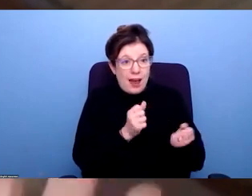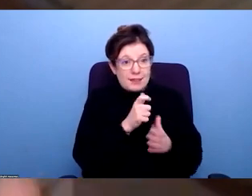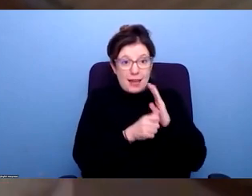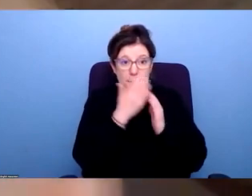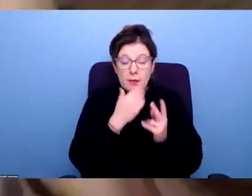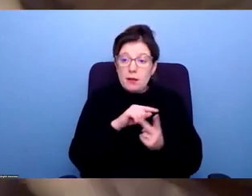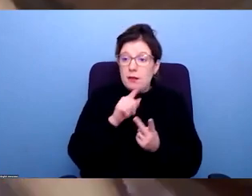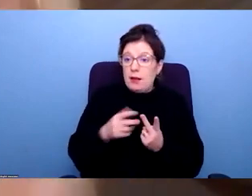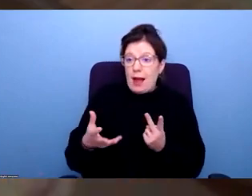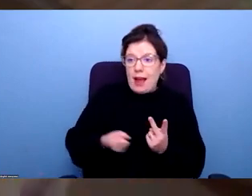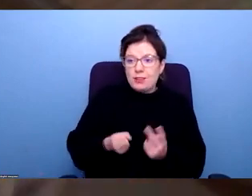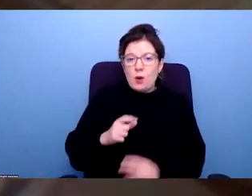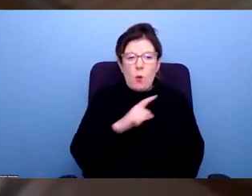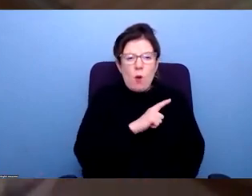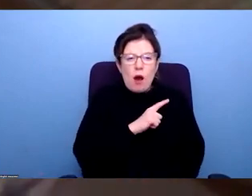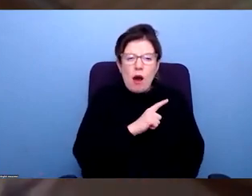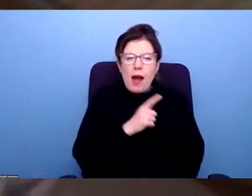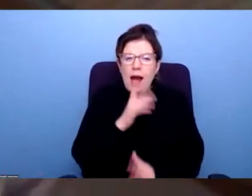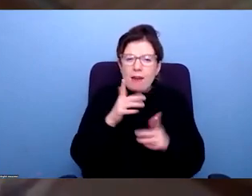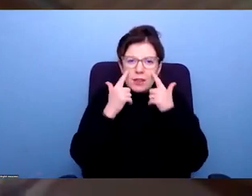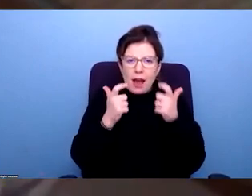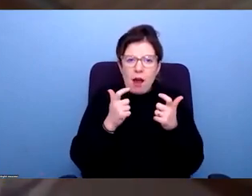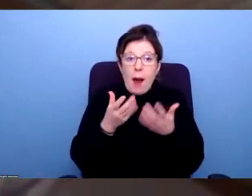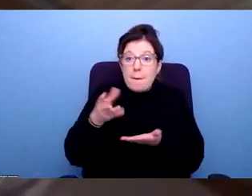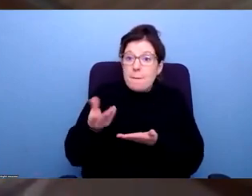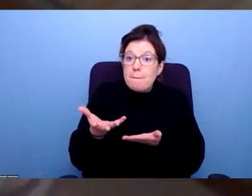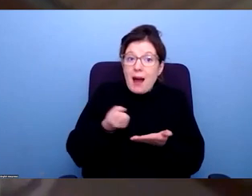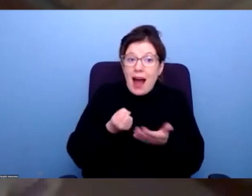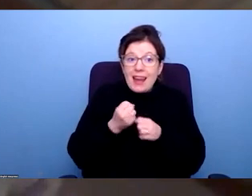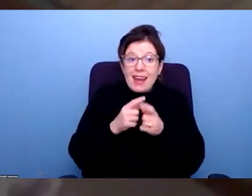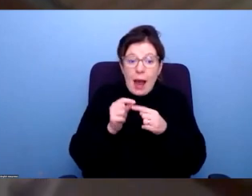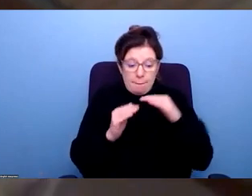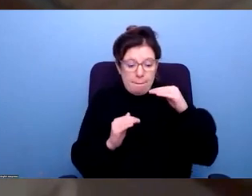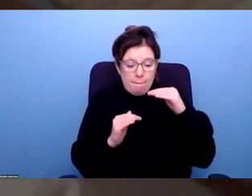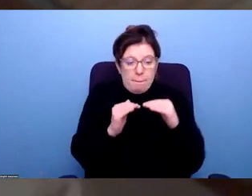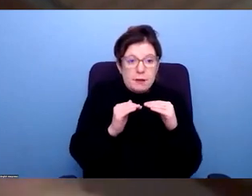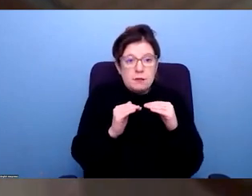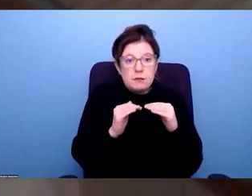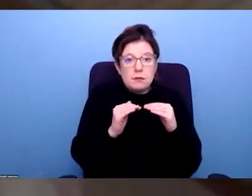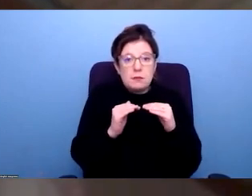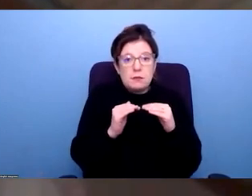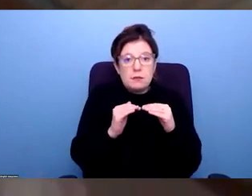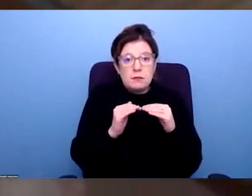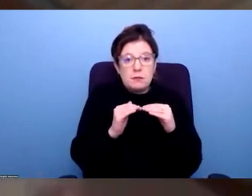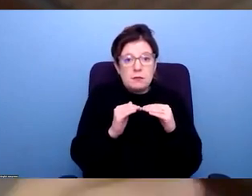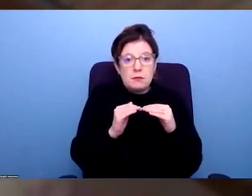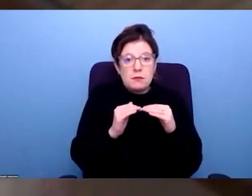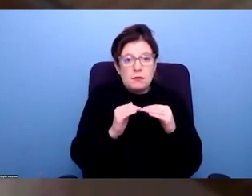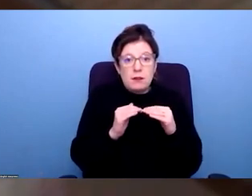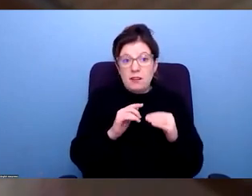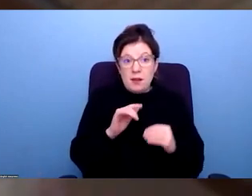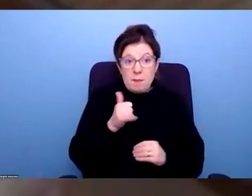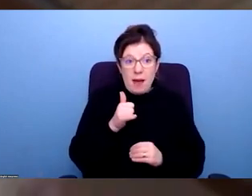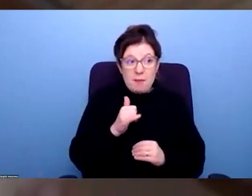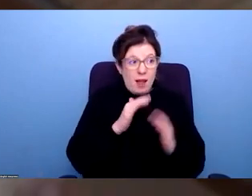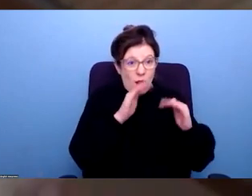employers feeling like, oh, we need to close a pay gap. The best way to close a pay gap is often just to employ fewer people, particularly in